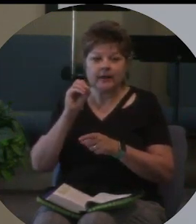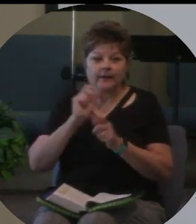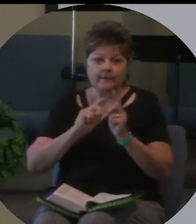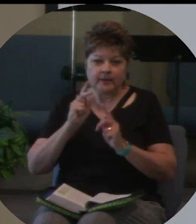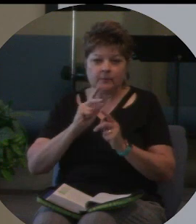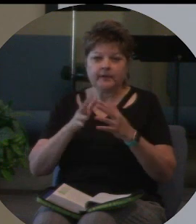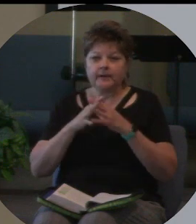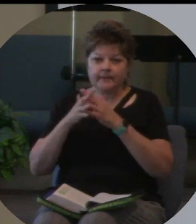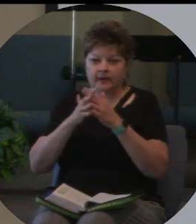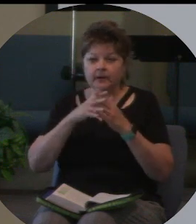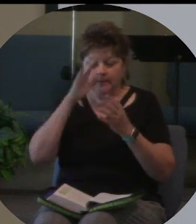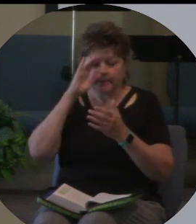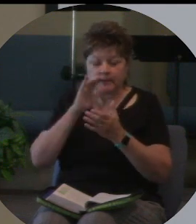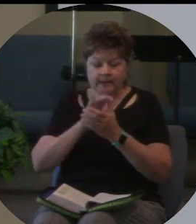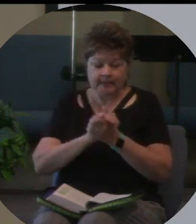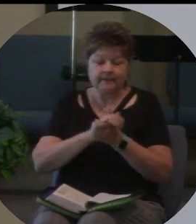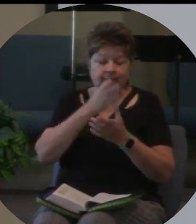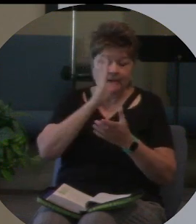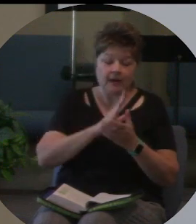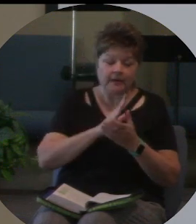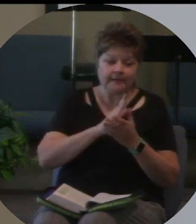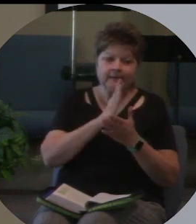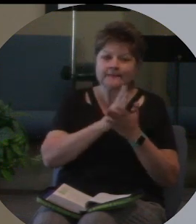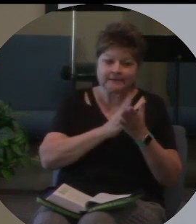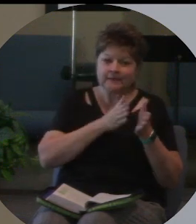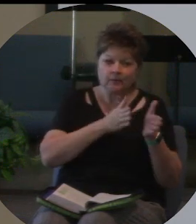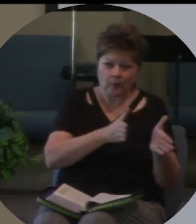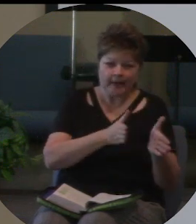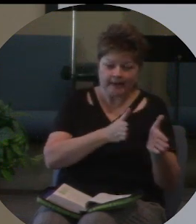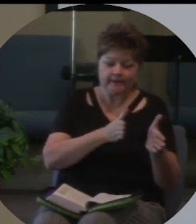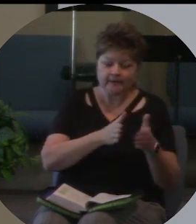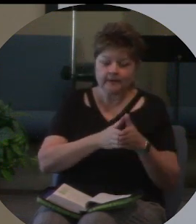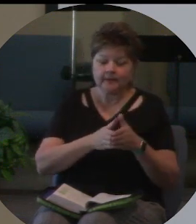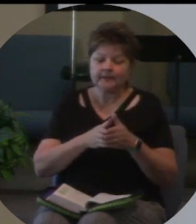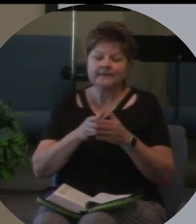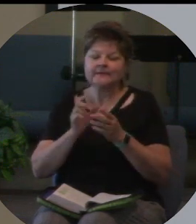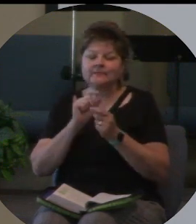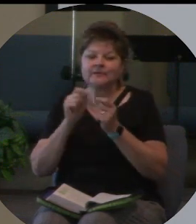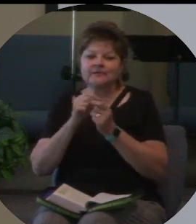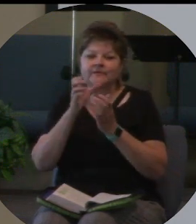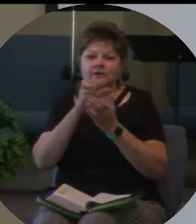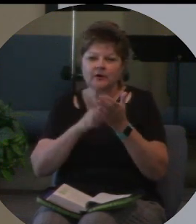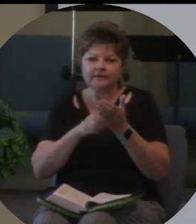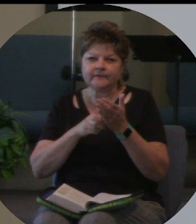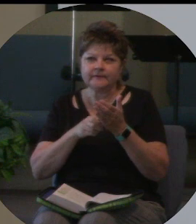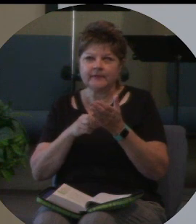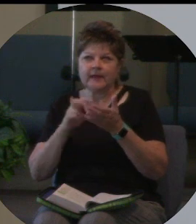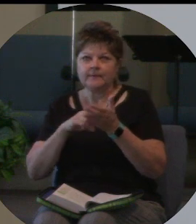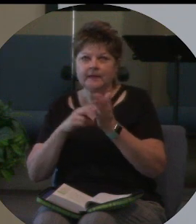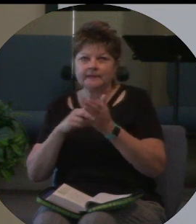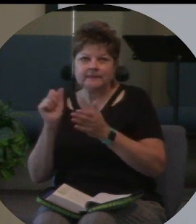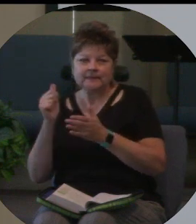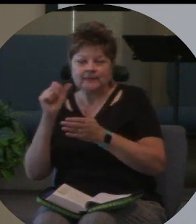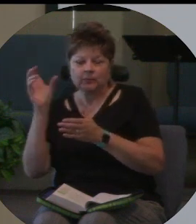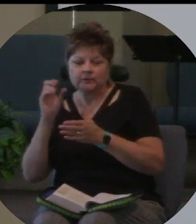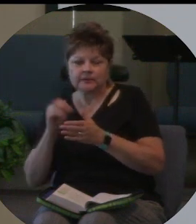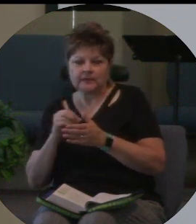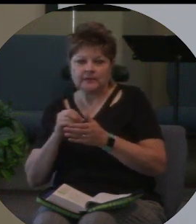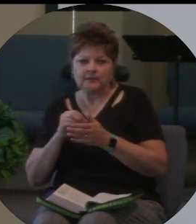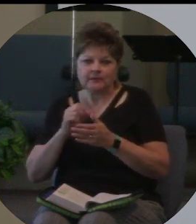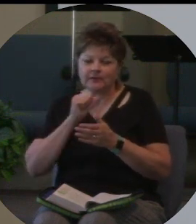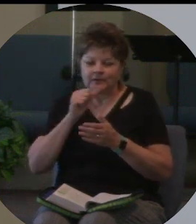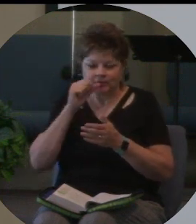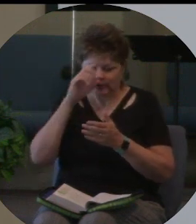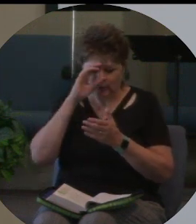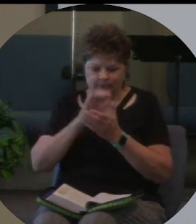shape, or form. Now, this particular article said, well, that means 10% are atheists. No, not